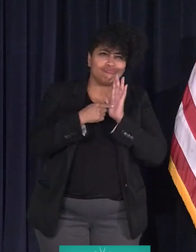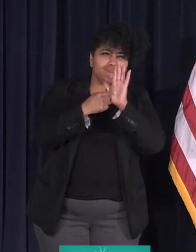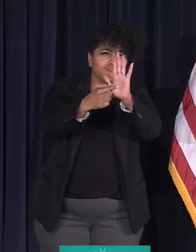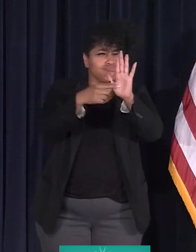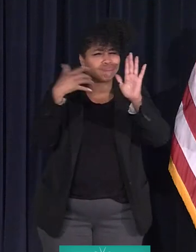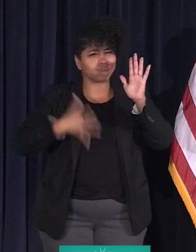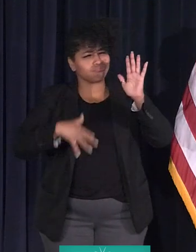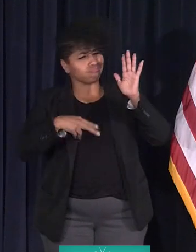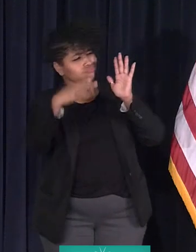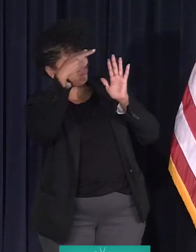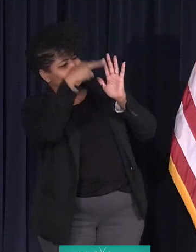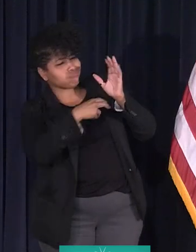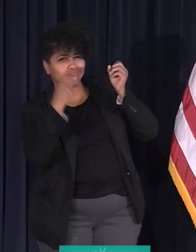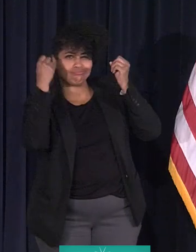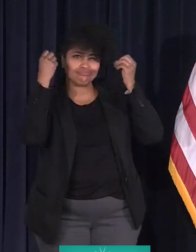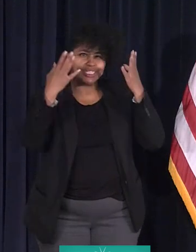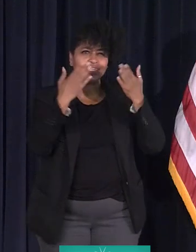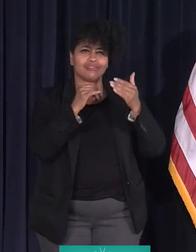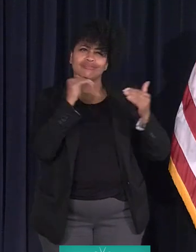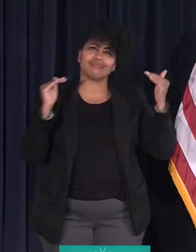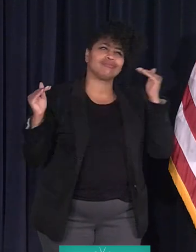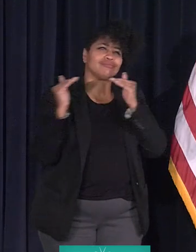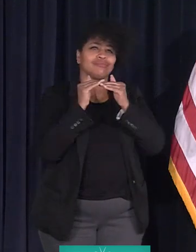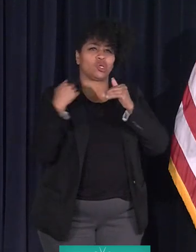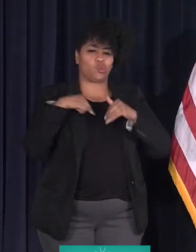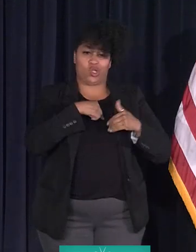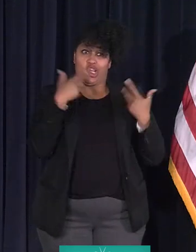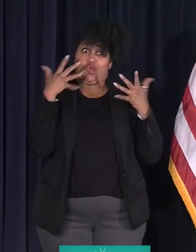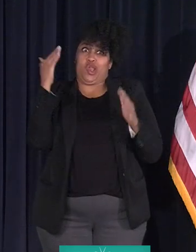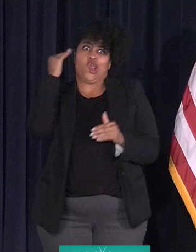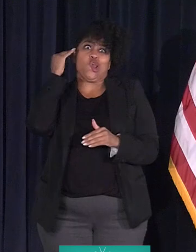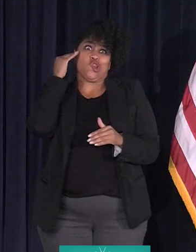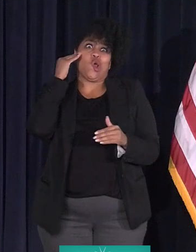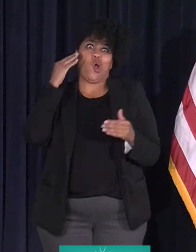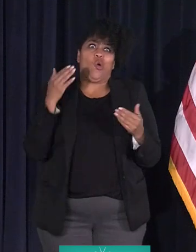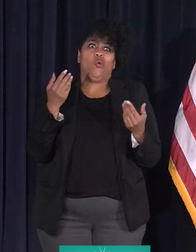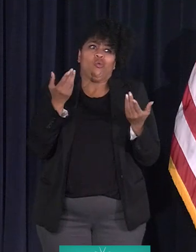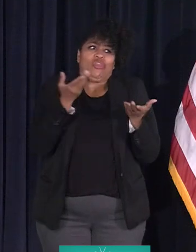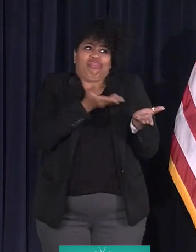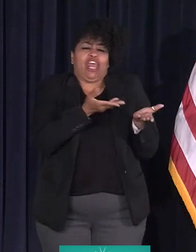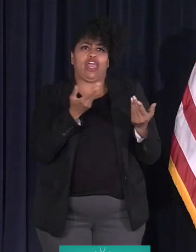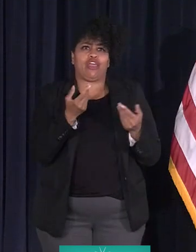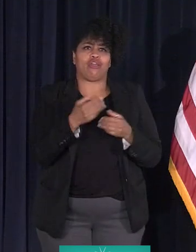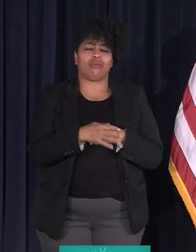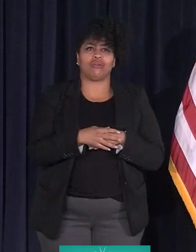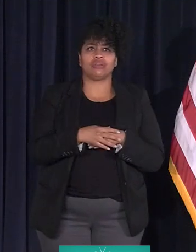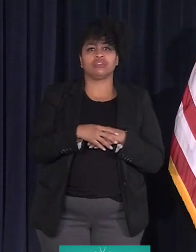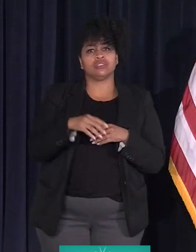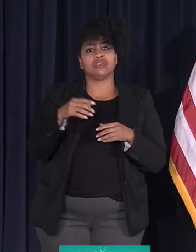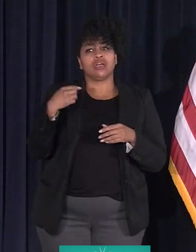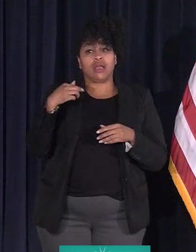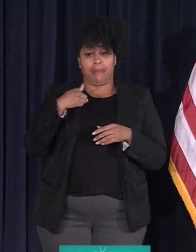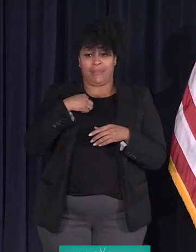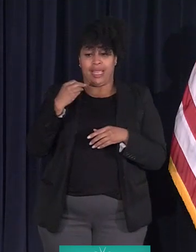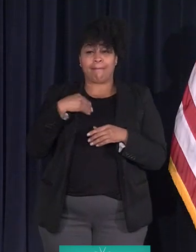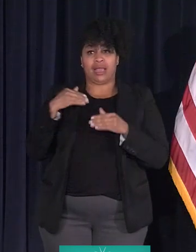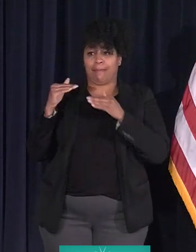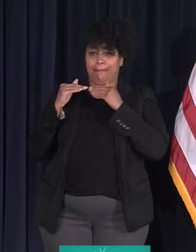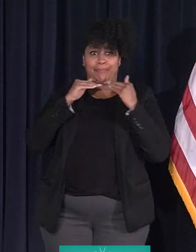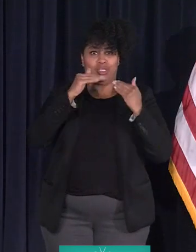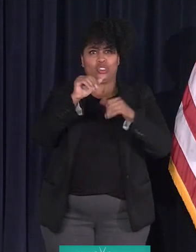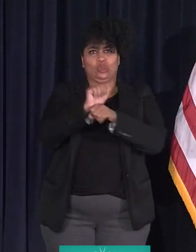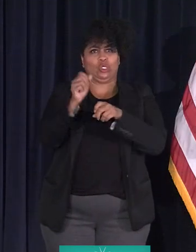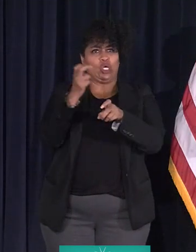existed. And while my colleagues were working hard to get free testing for everyone to flatten the curve and